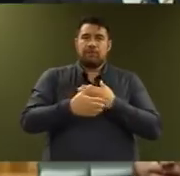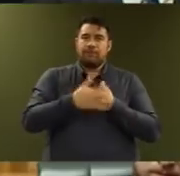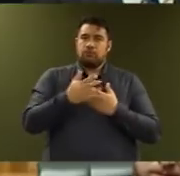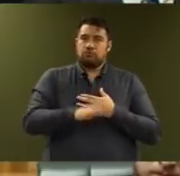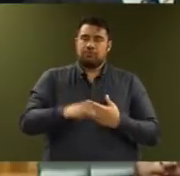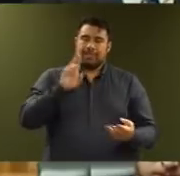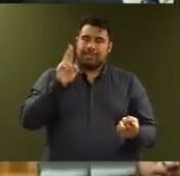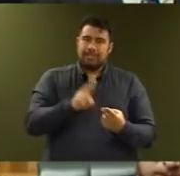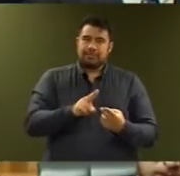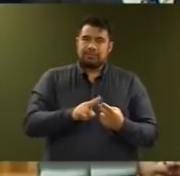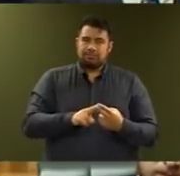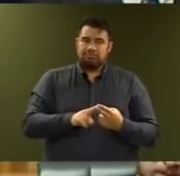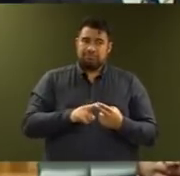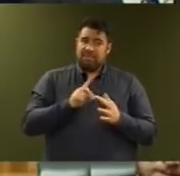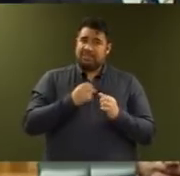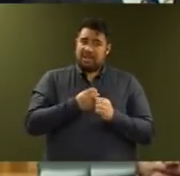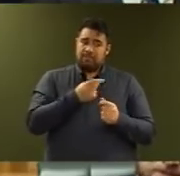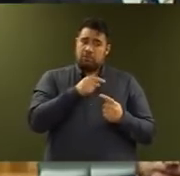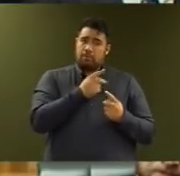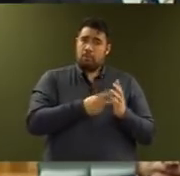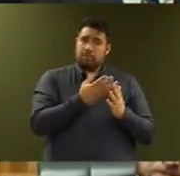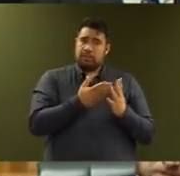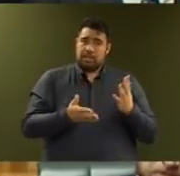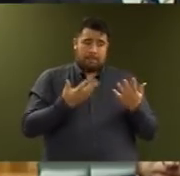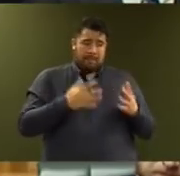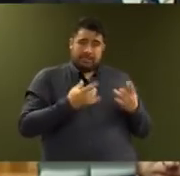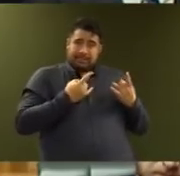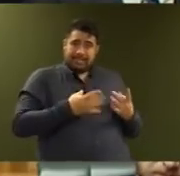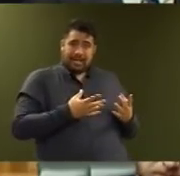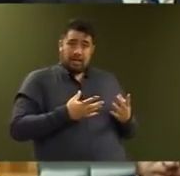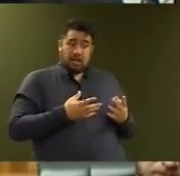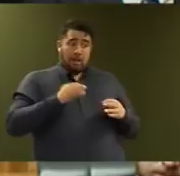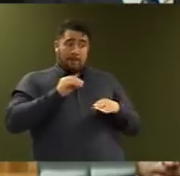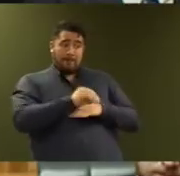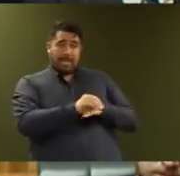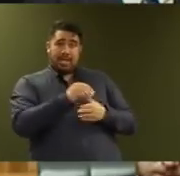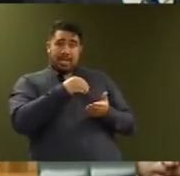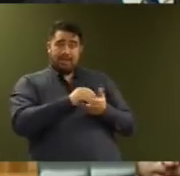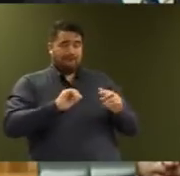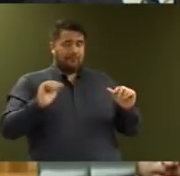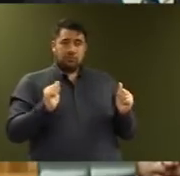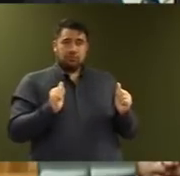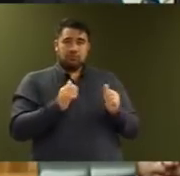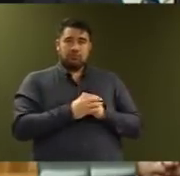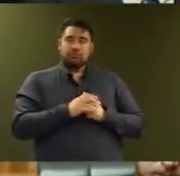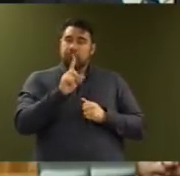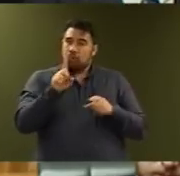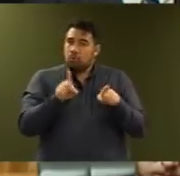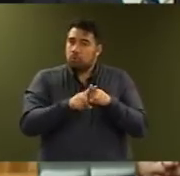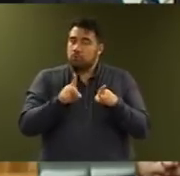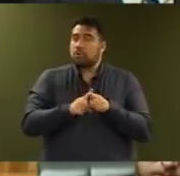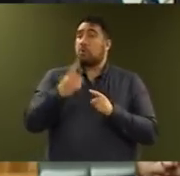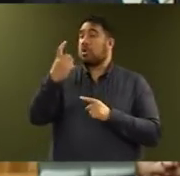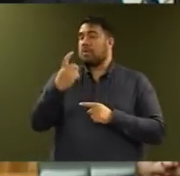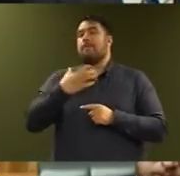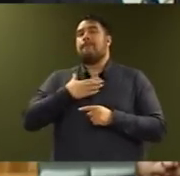just a few of the policies we have already made a start on and paid for already. But there is of course still much to